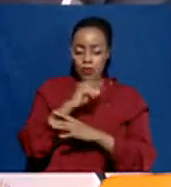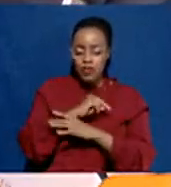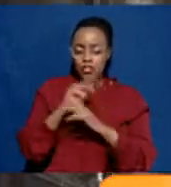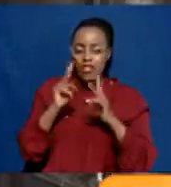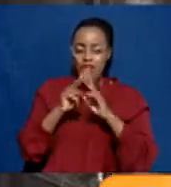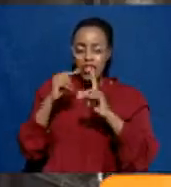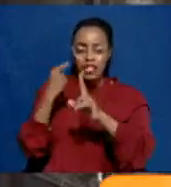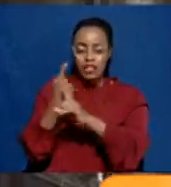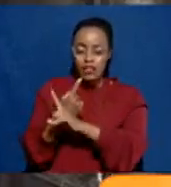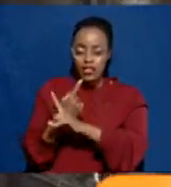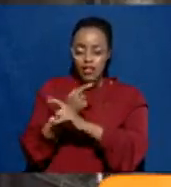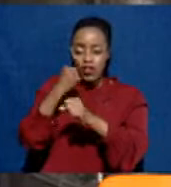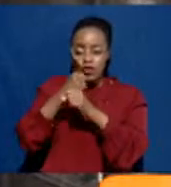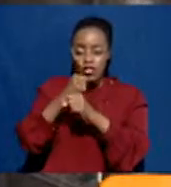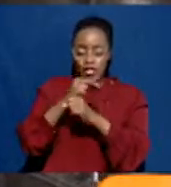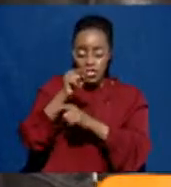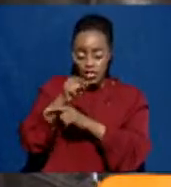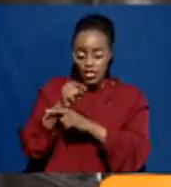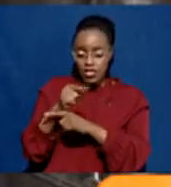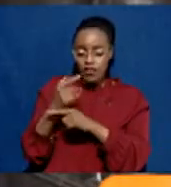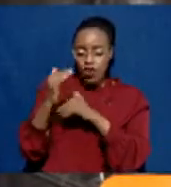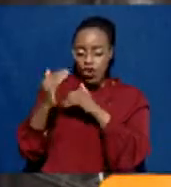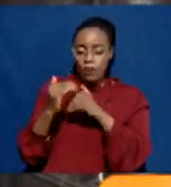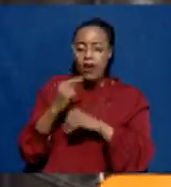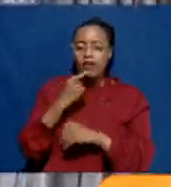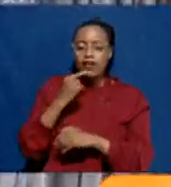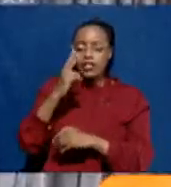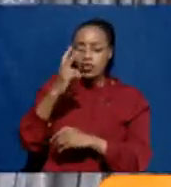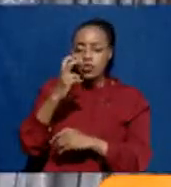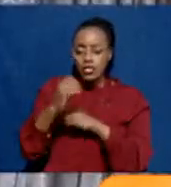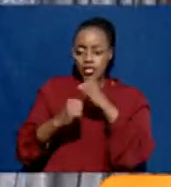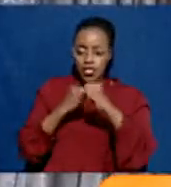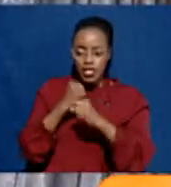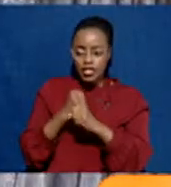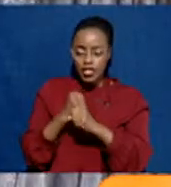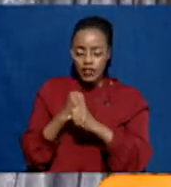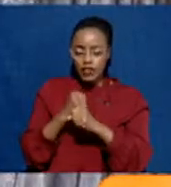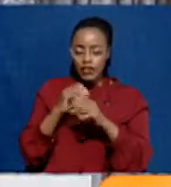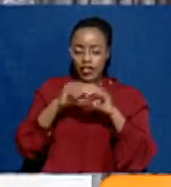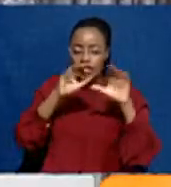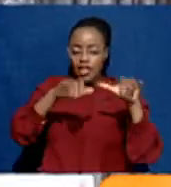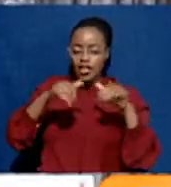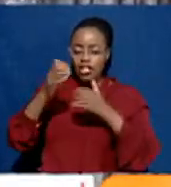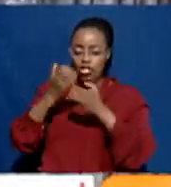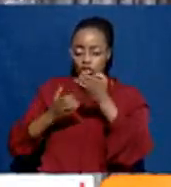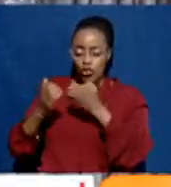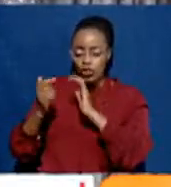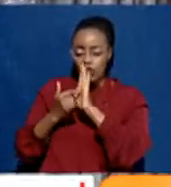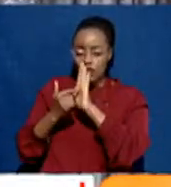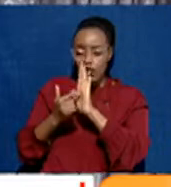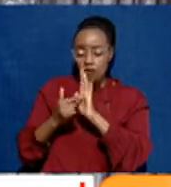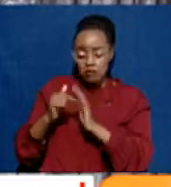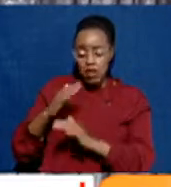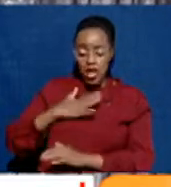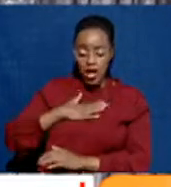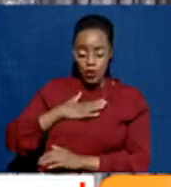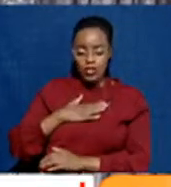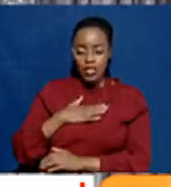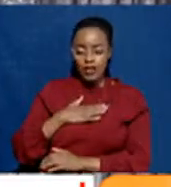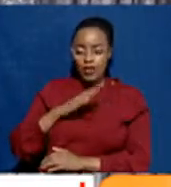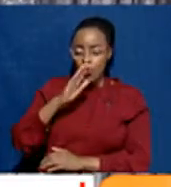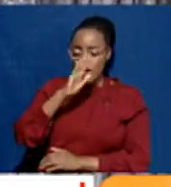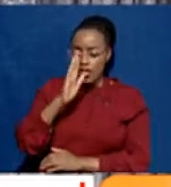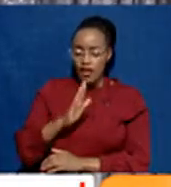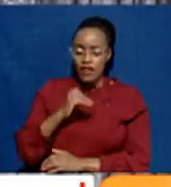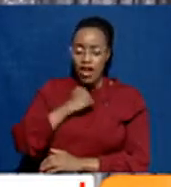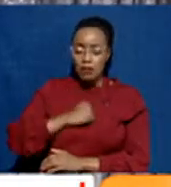quite different. We've been doing this for close to 120 years. In an agricultural economy such as ours, we should never